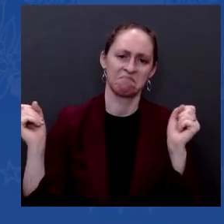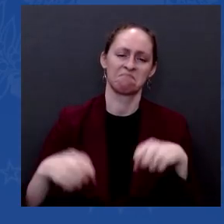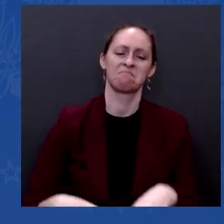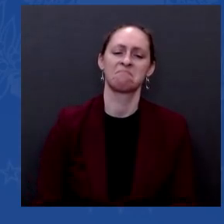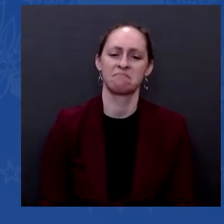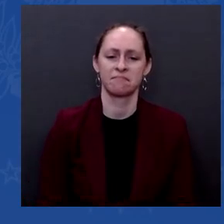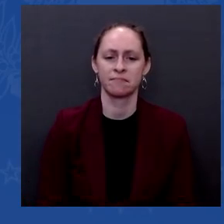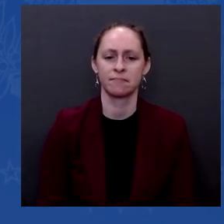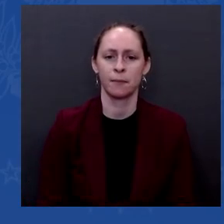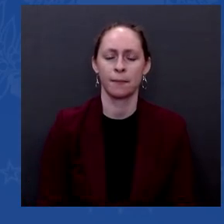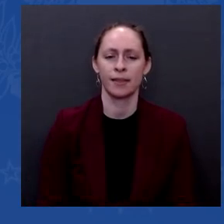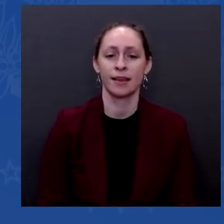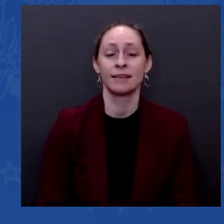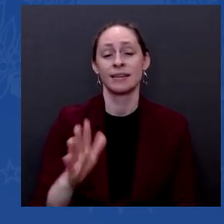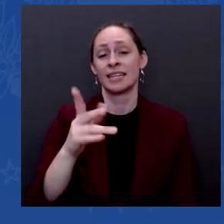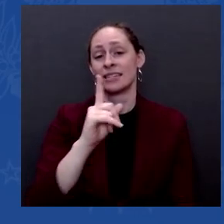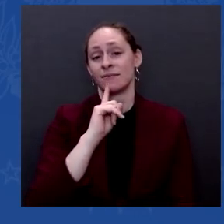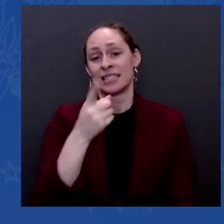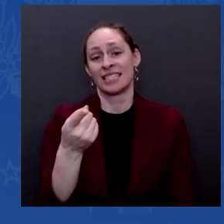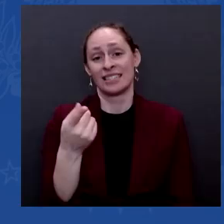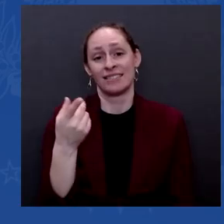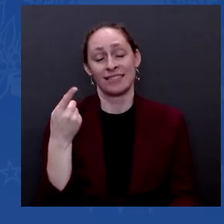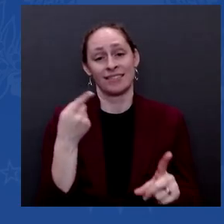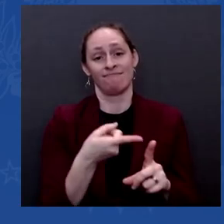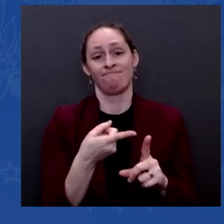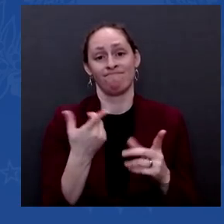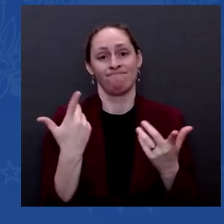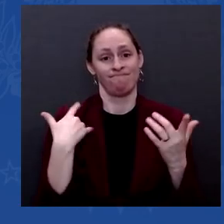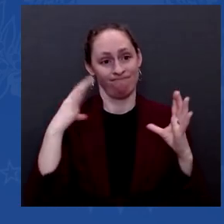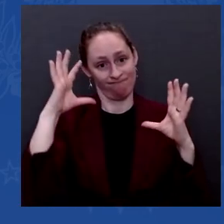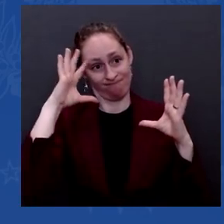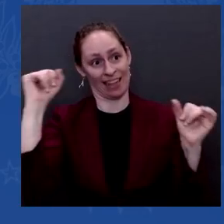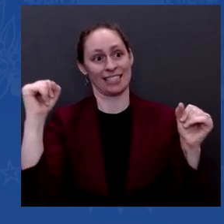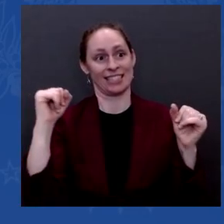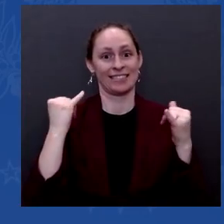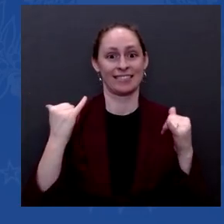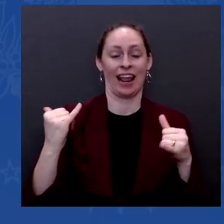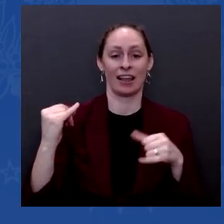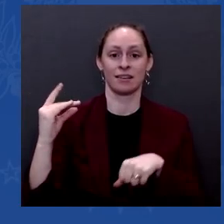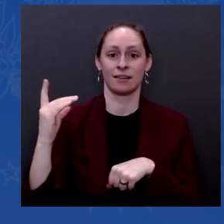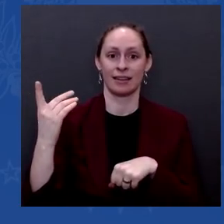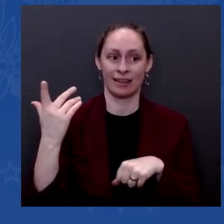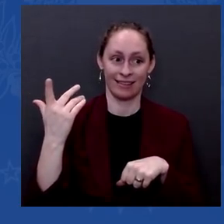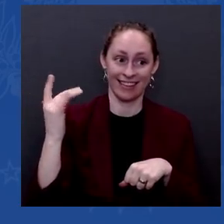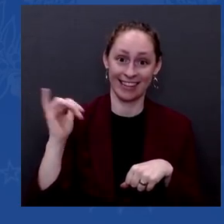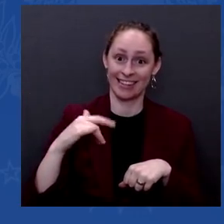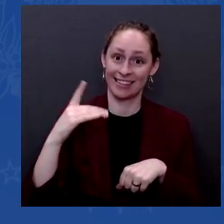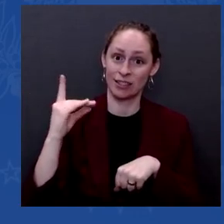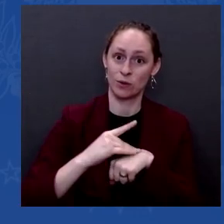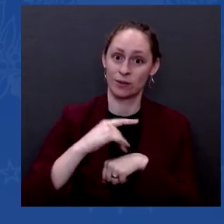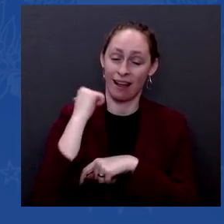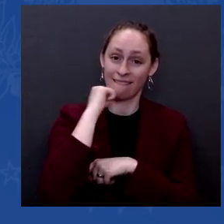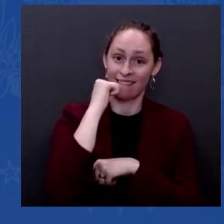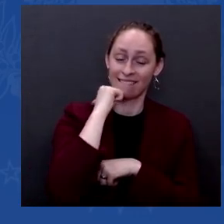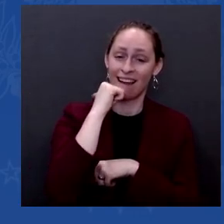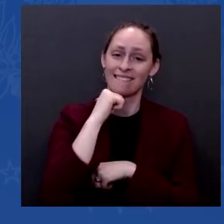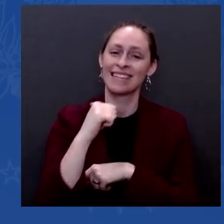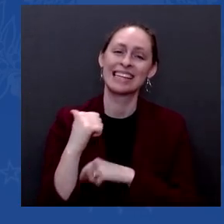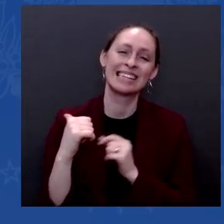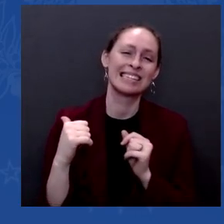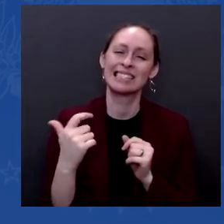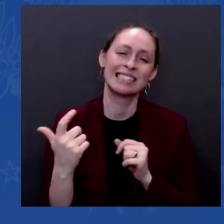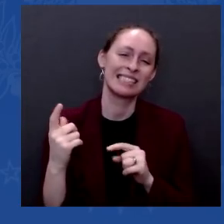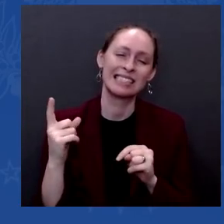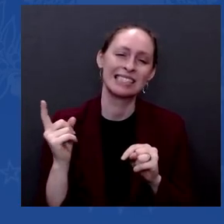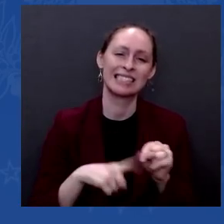as I'd like to be able to do it. And one of the things that I do think that has been made clear to me, speaking of polling,